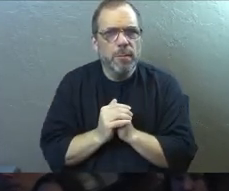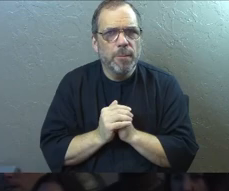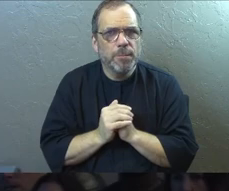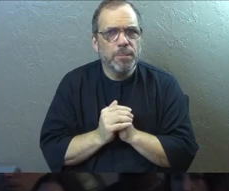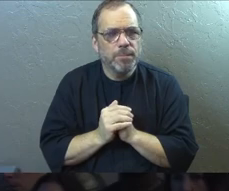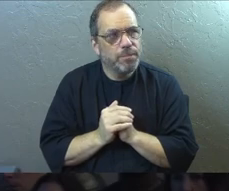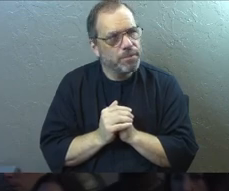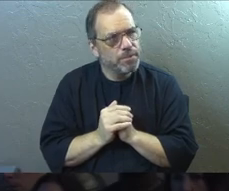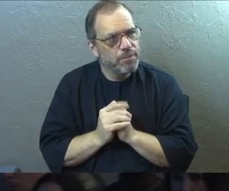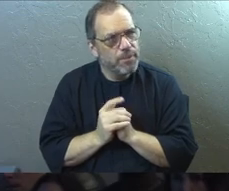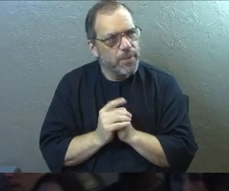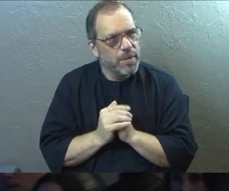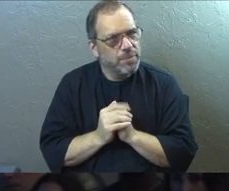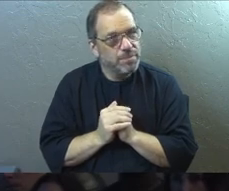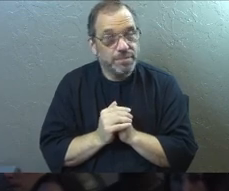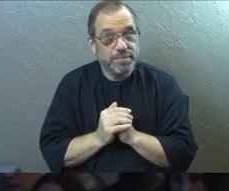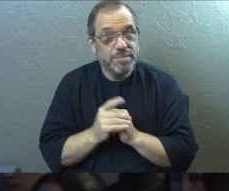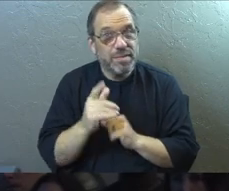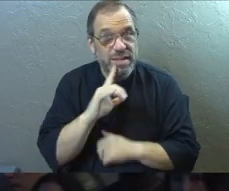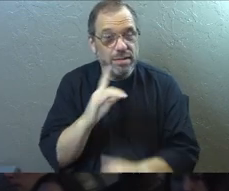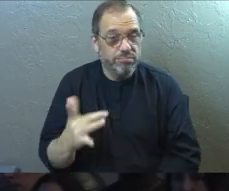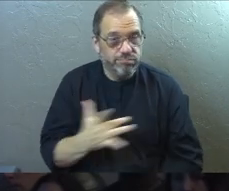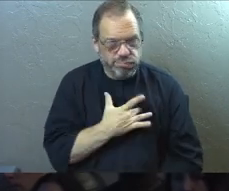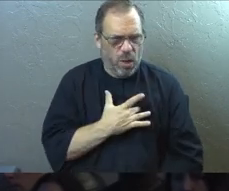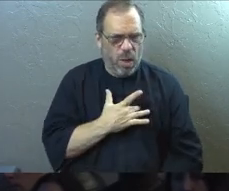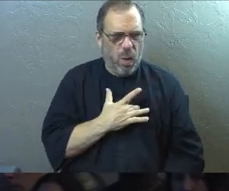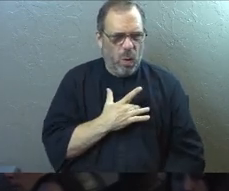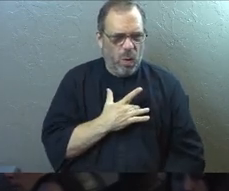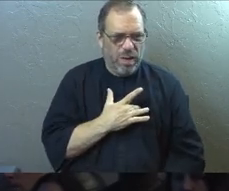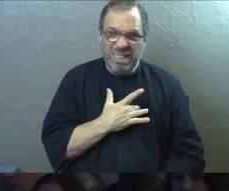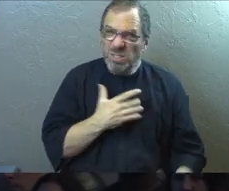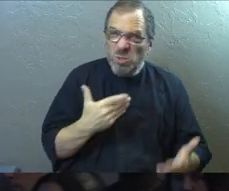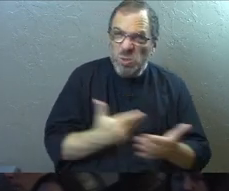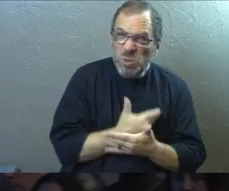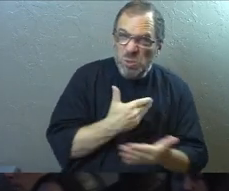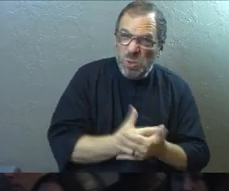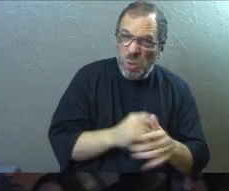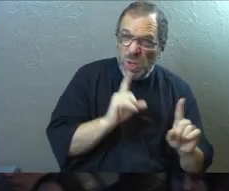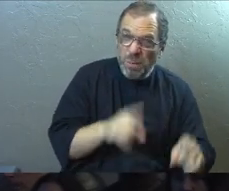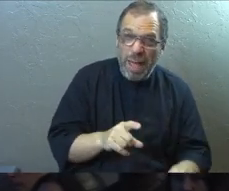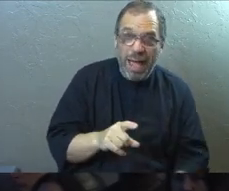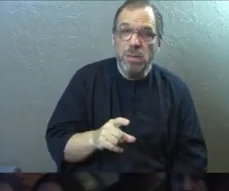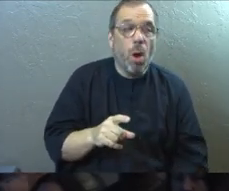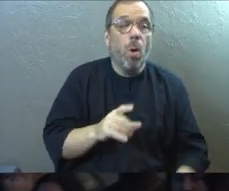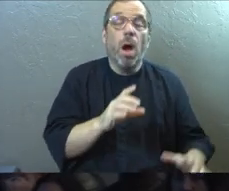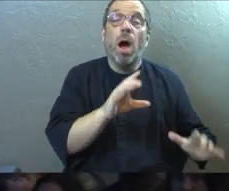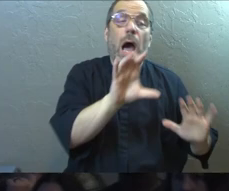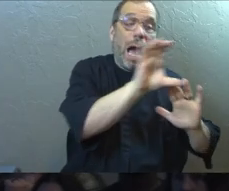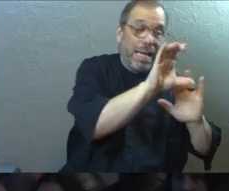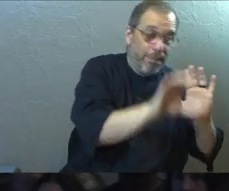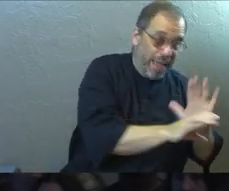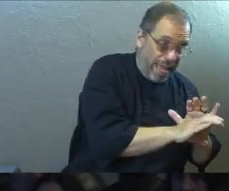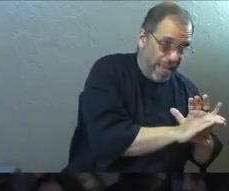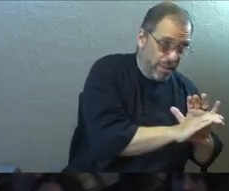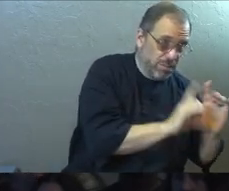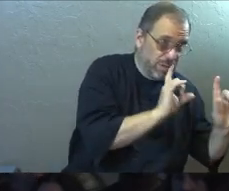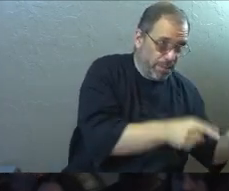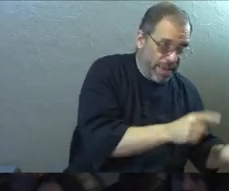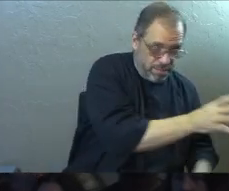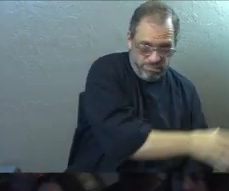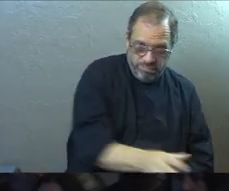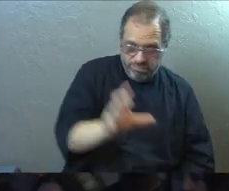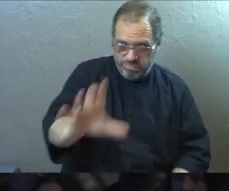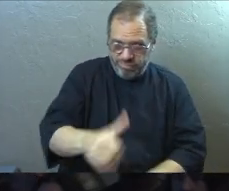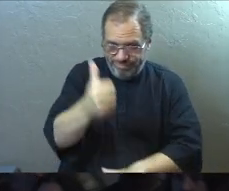And this, it should mess with you. Because it's not a new command. He just took a command and he made it front and